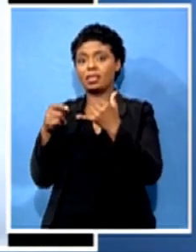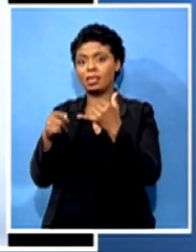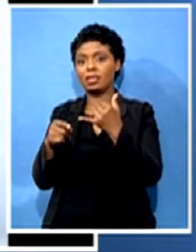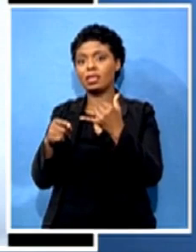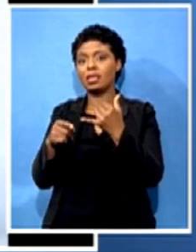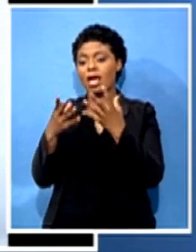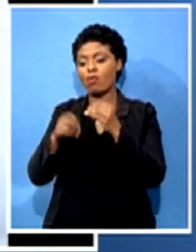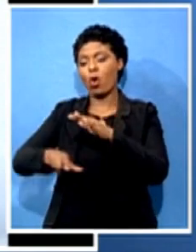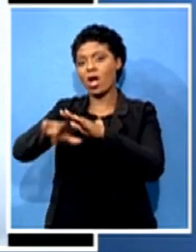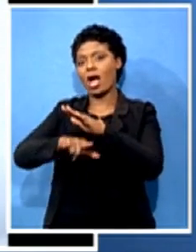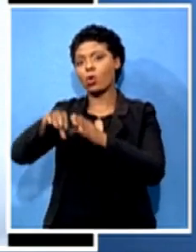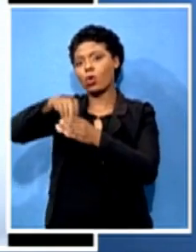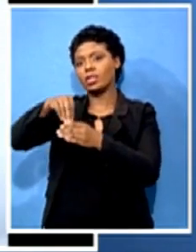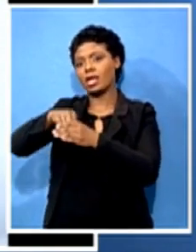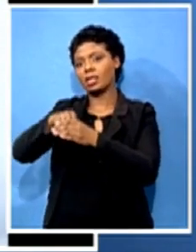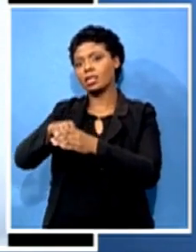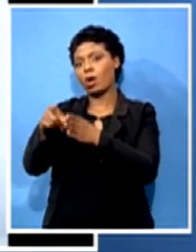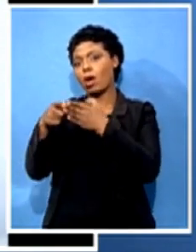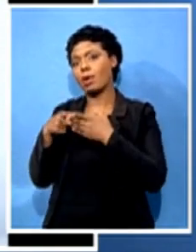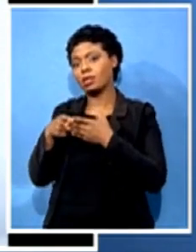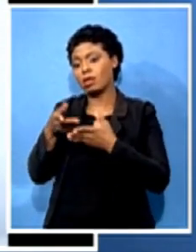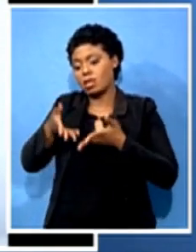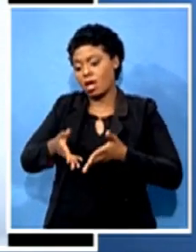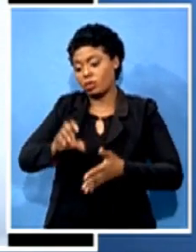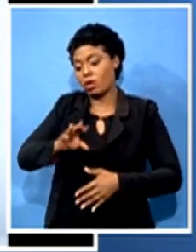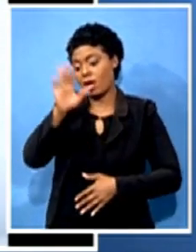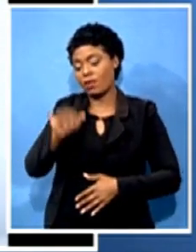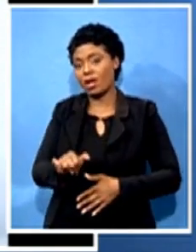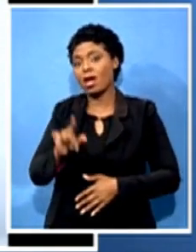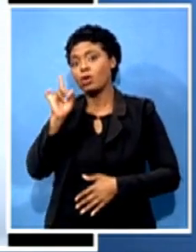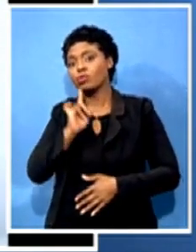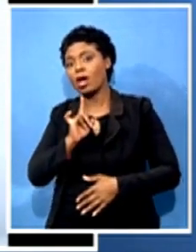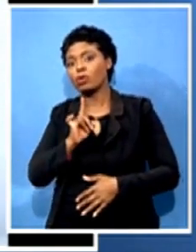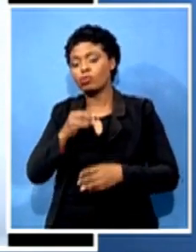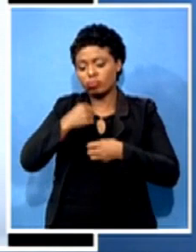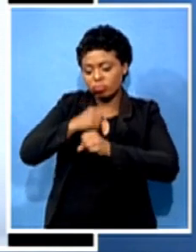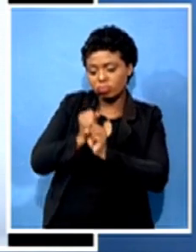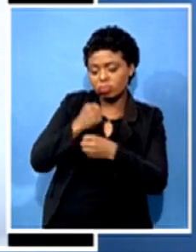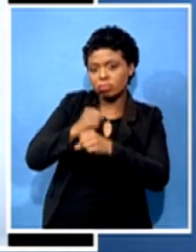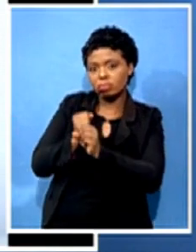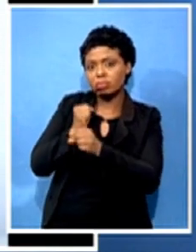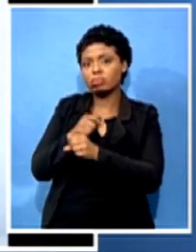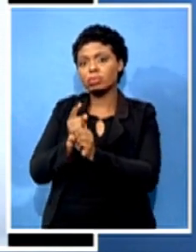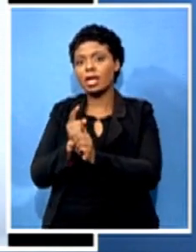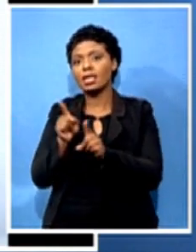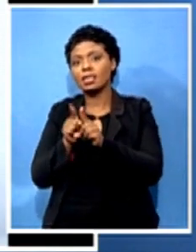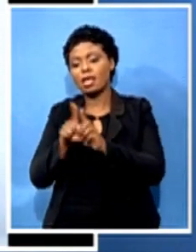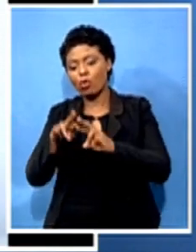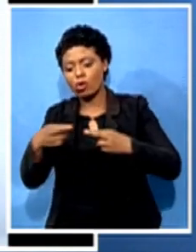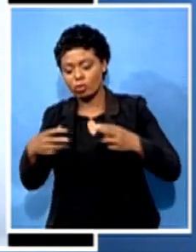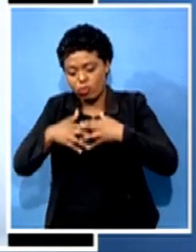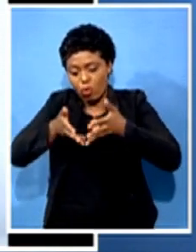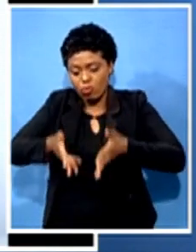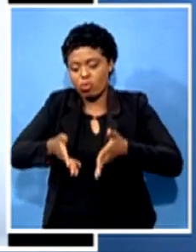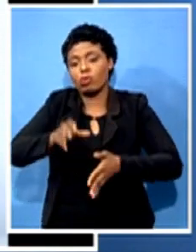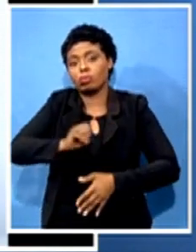like South Africa that's trying to industrialize and ensure that, you know, the benefits are broad based. And, you know, the policy